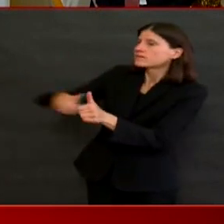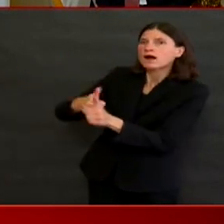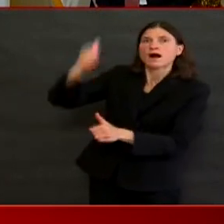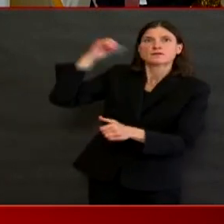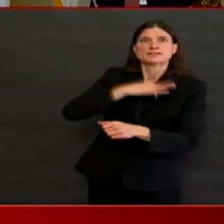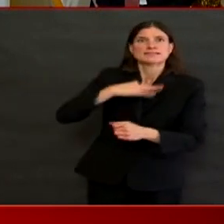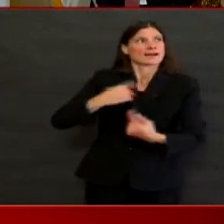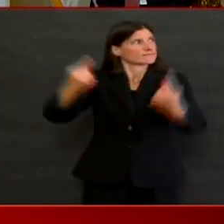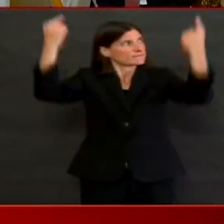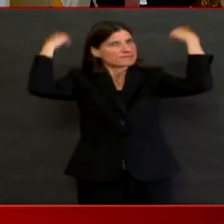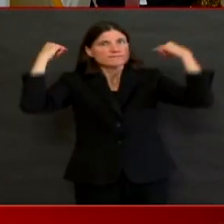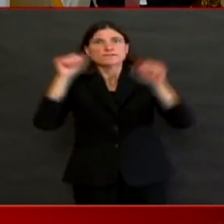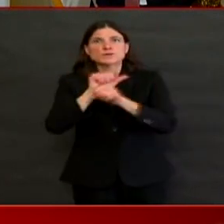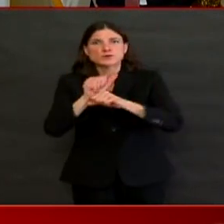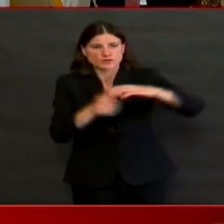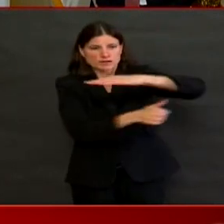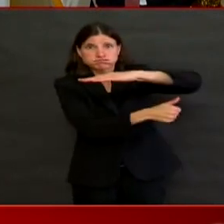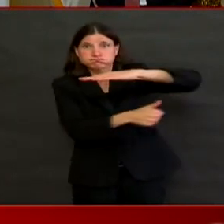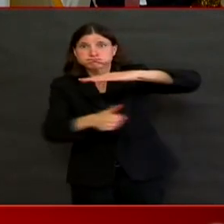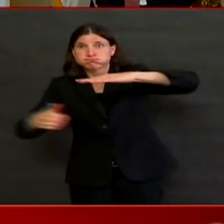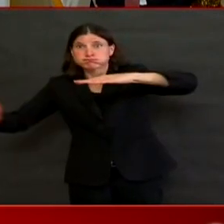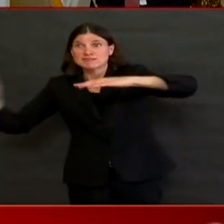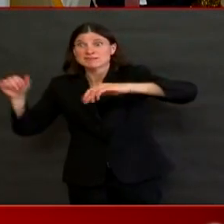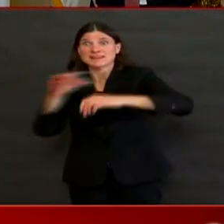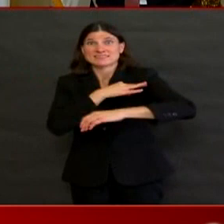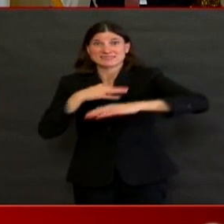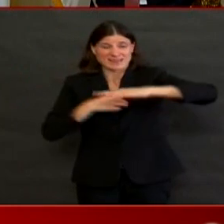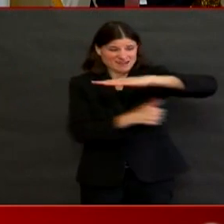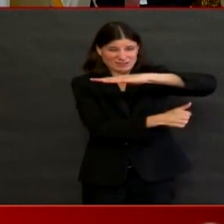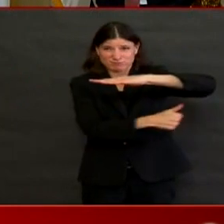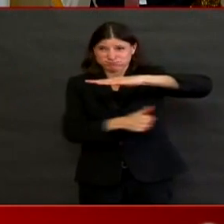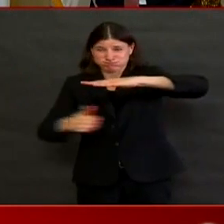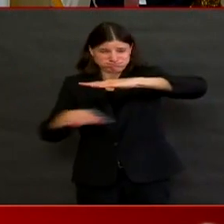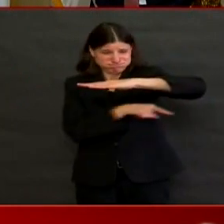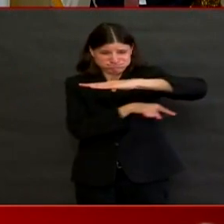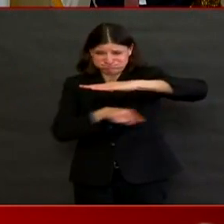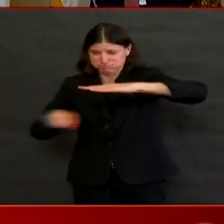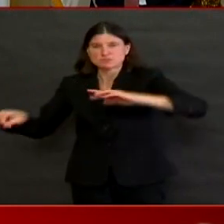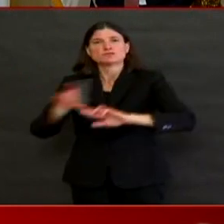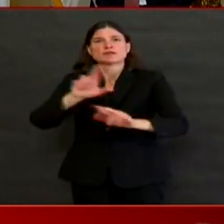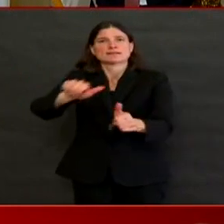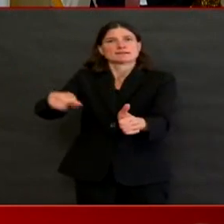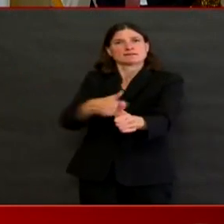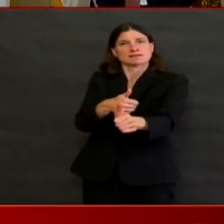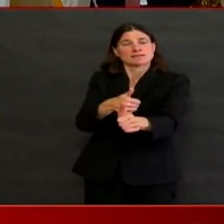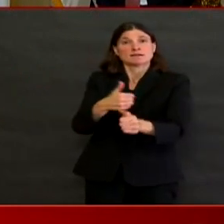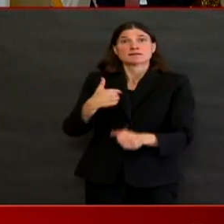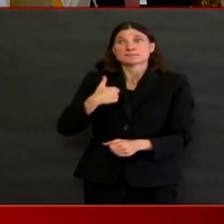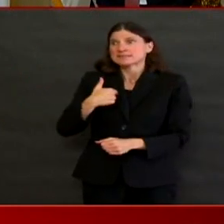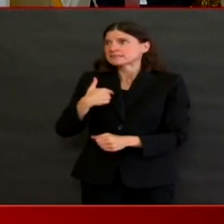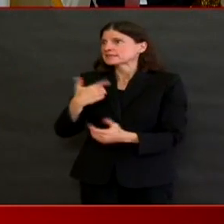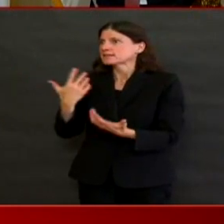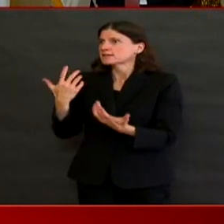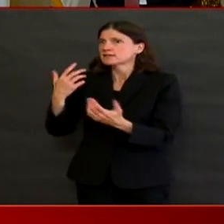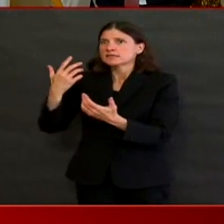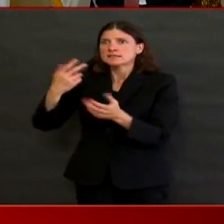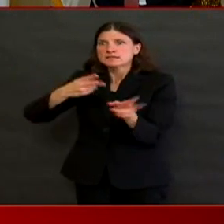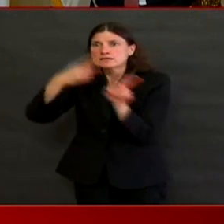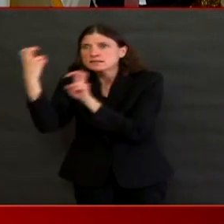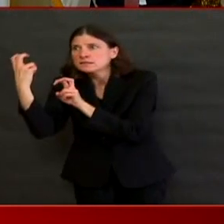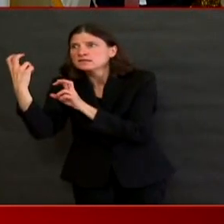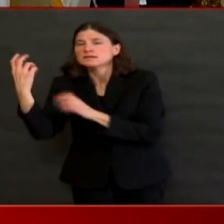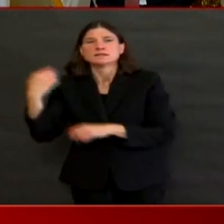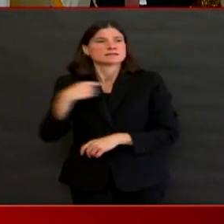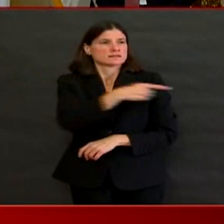work streams. I have a team on PPE. I have a team on thinking about how to get the economy reopened.